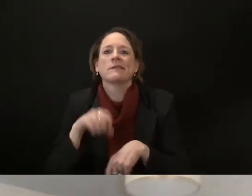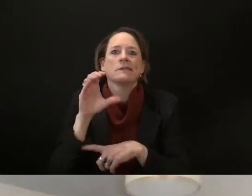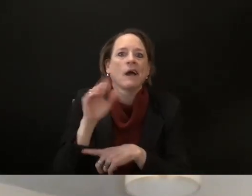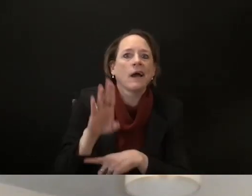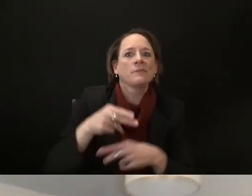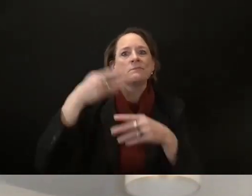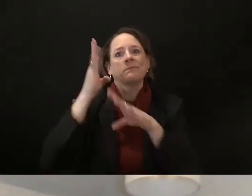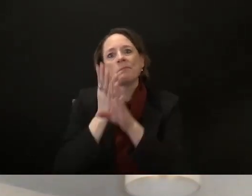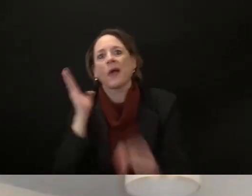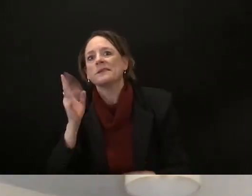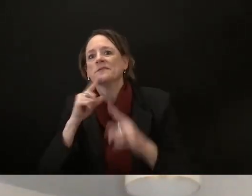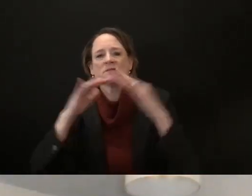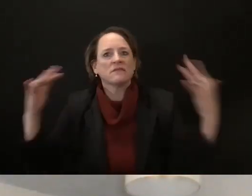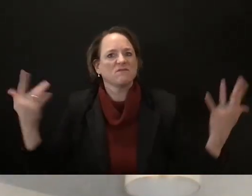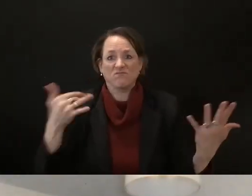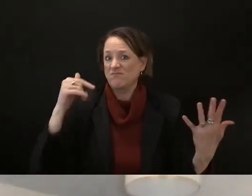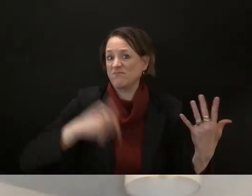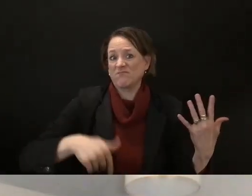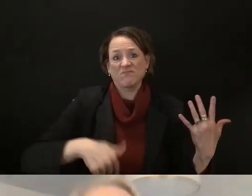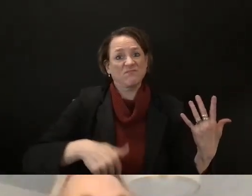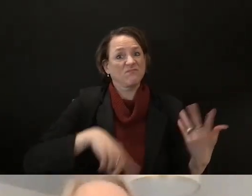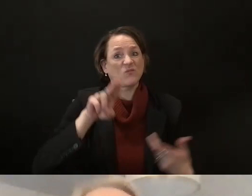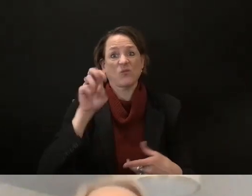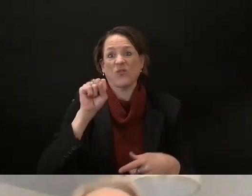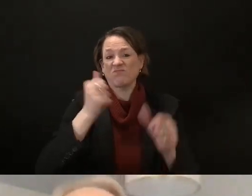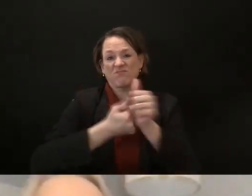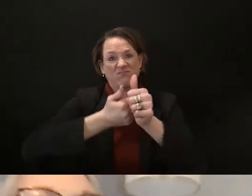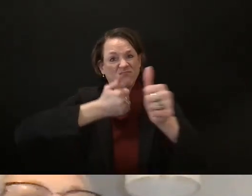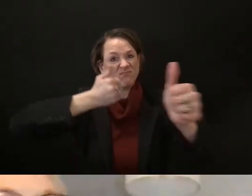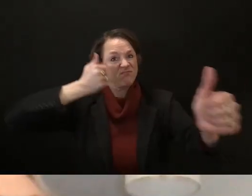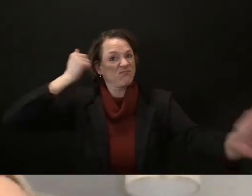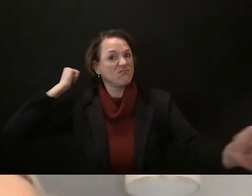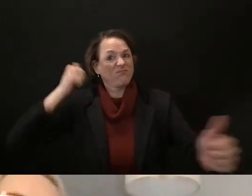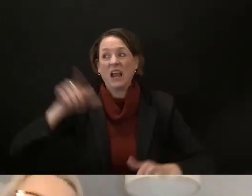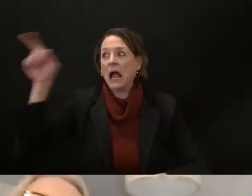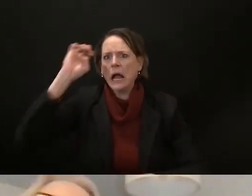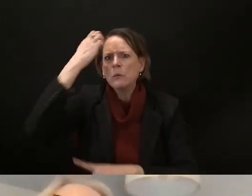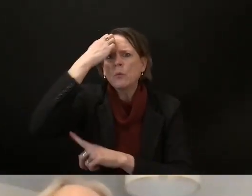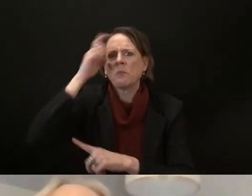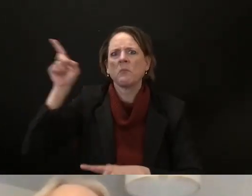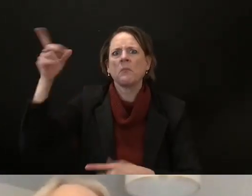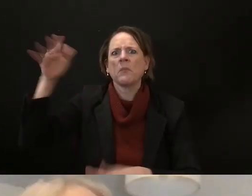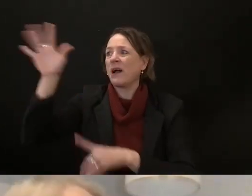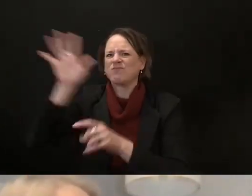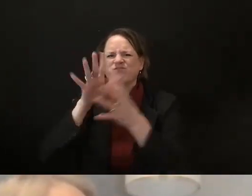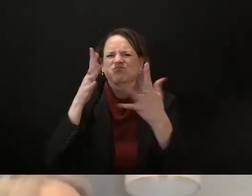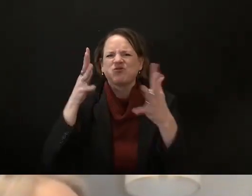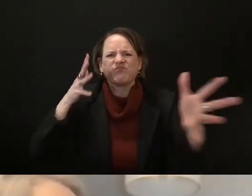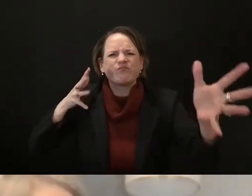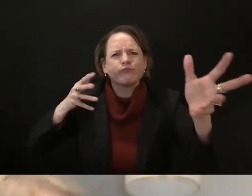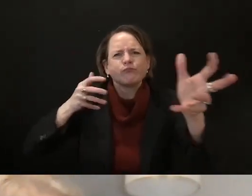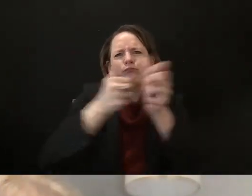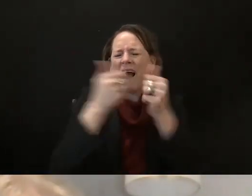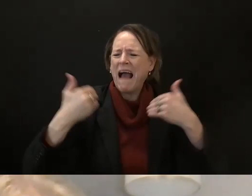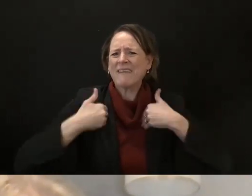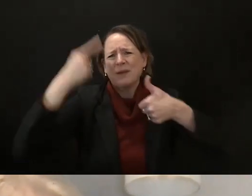uh you know as as buses helps know let business know people are going to be coming going um you know it supports